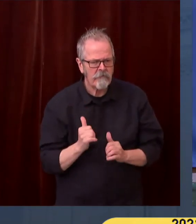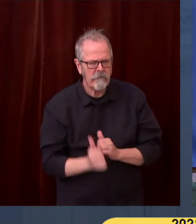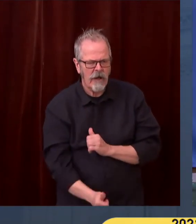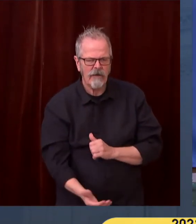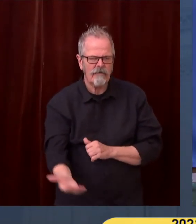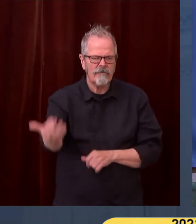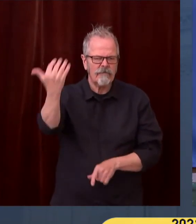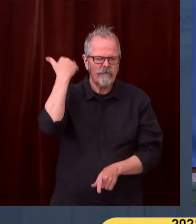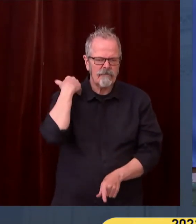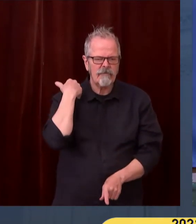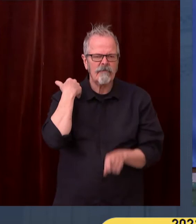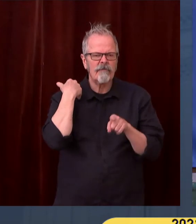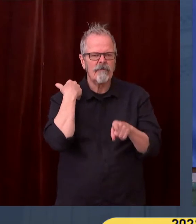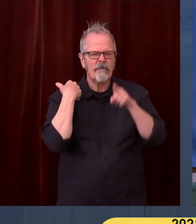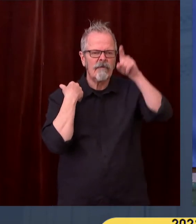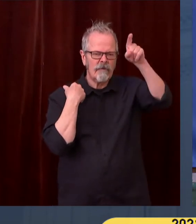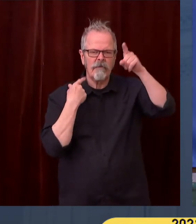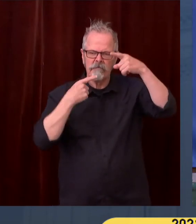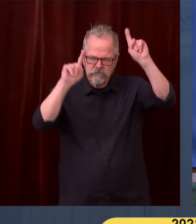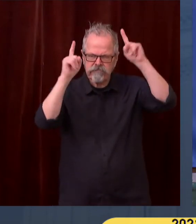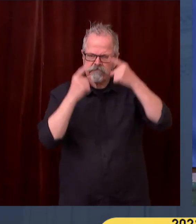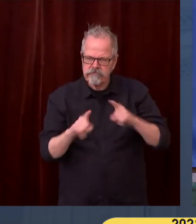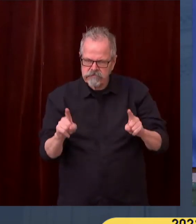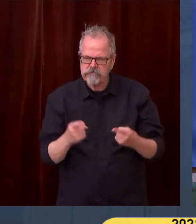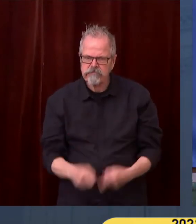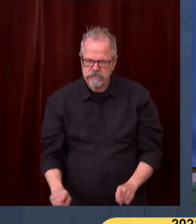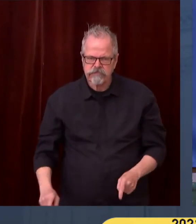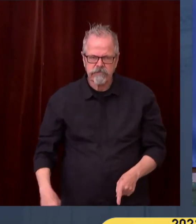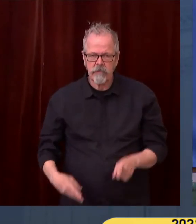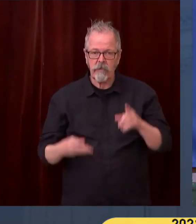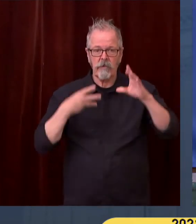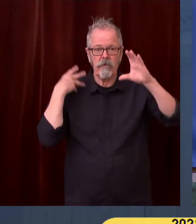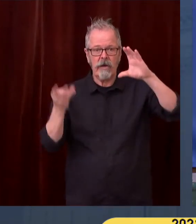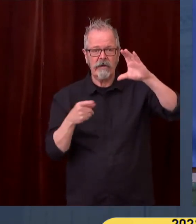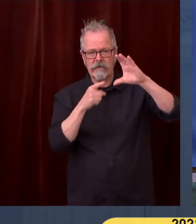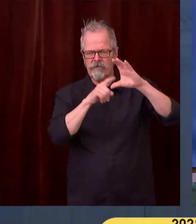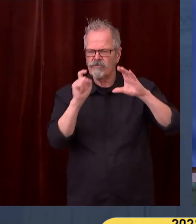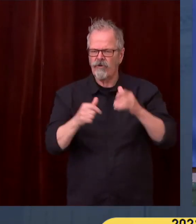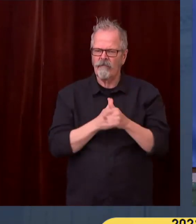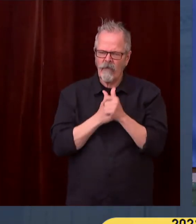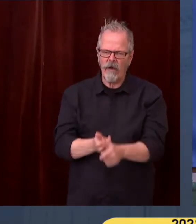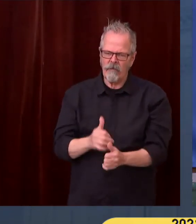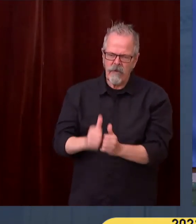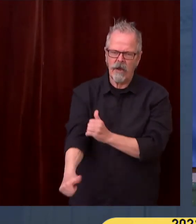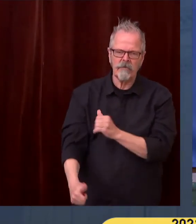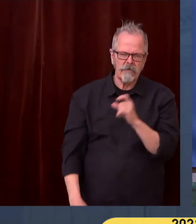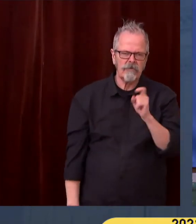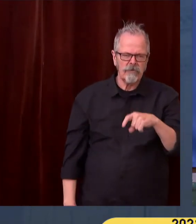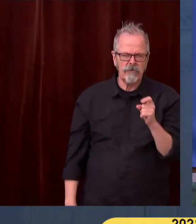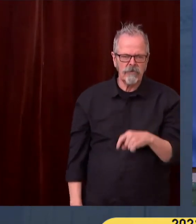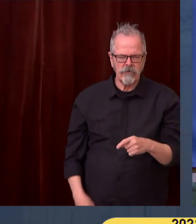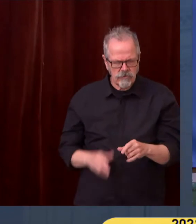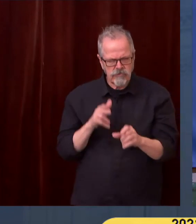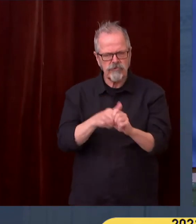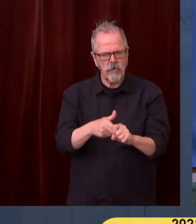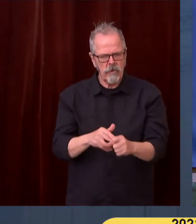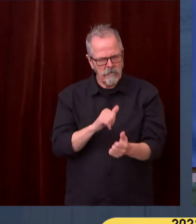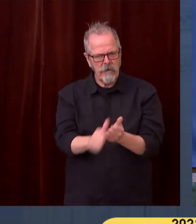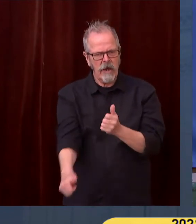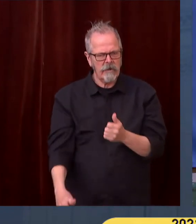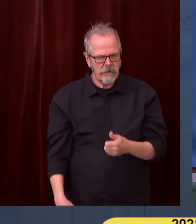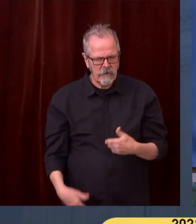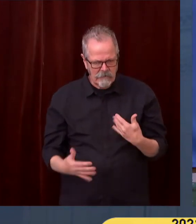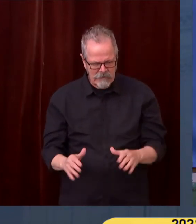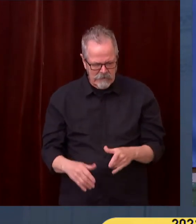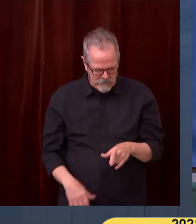considerable success. There really is no reason Washington should not join the West Coast in those measures of things that we know that work.